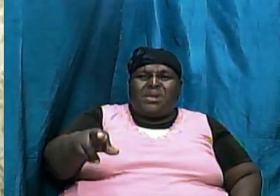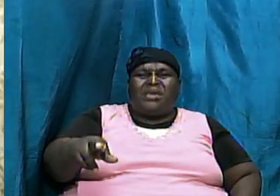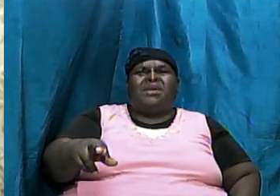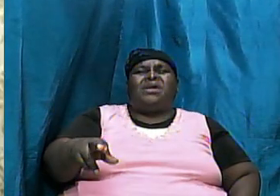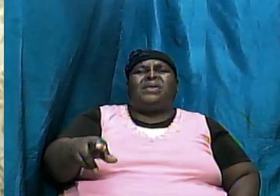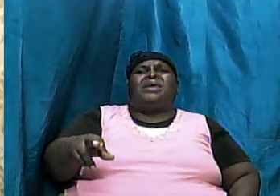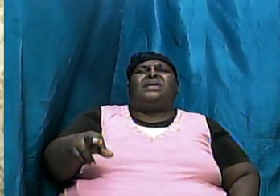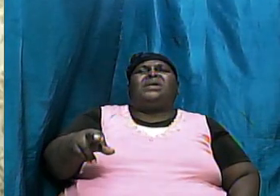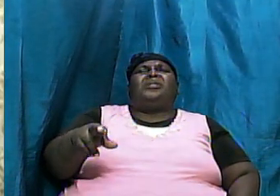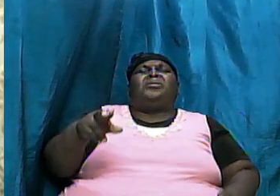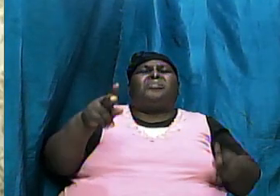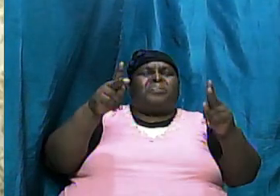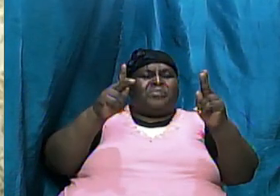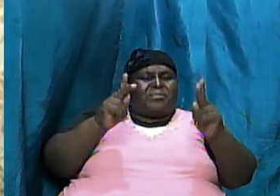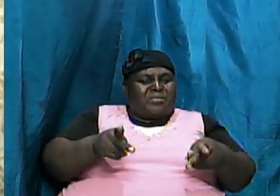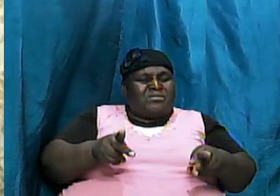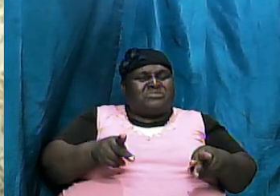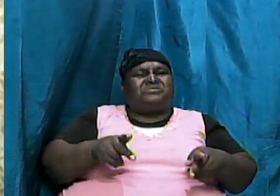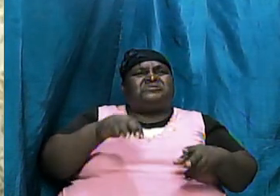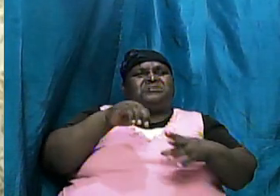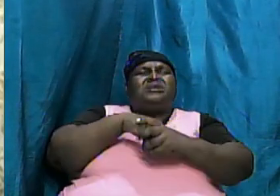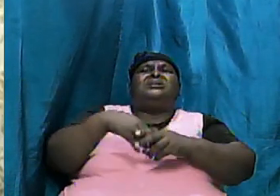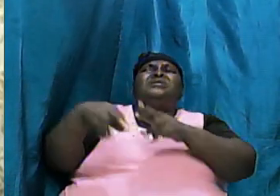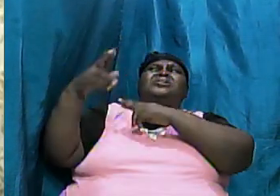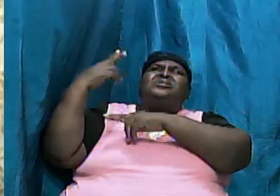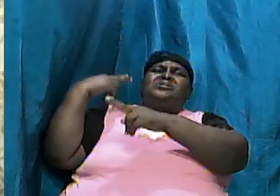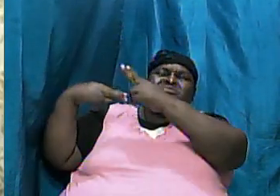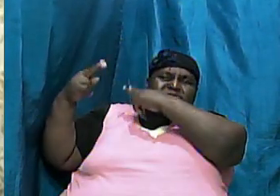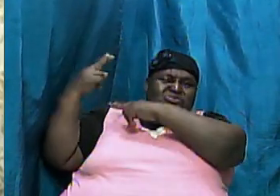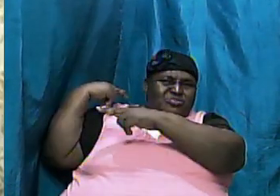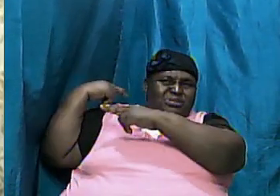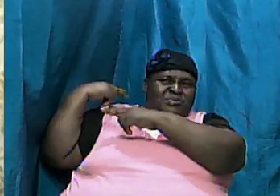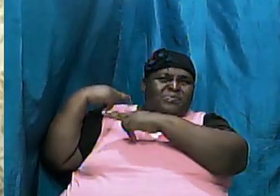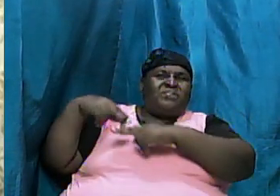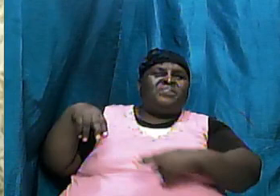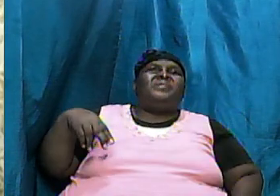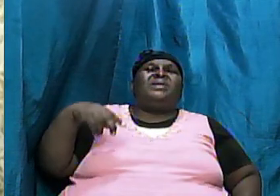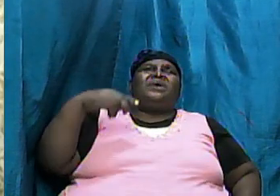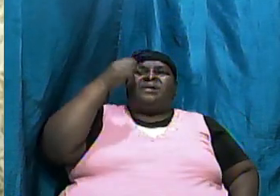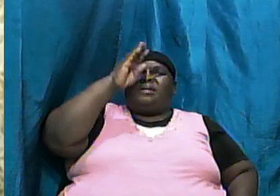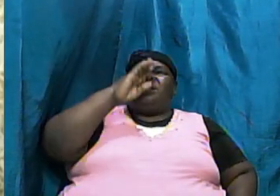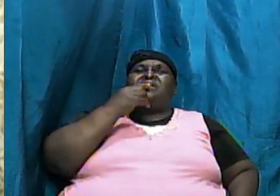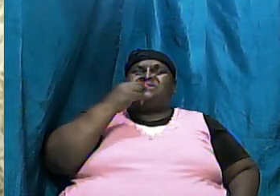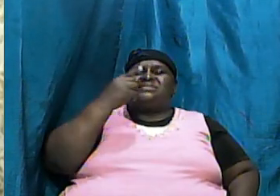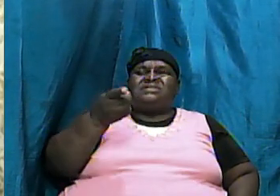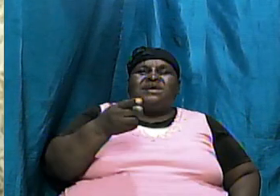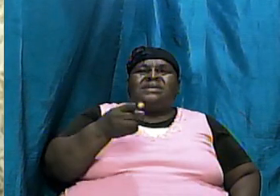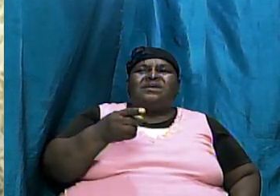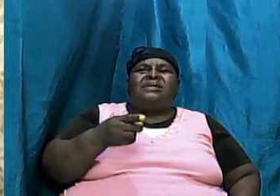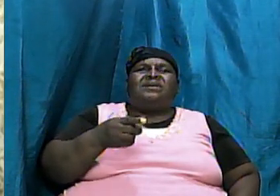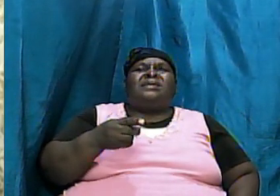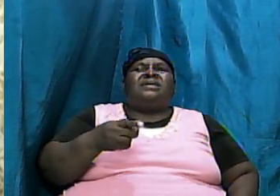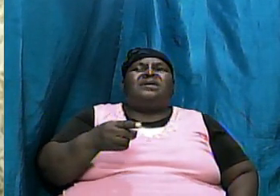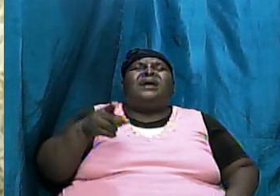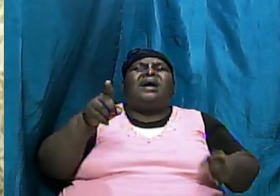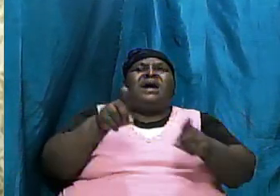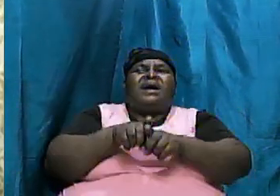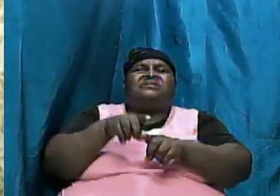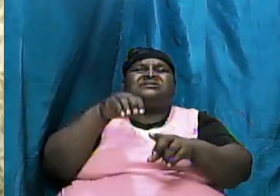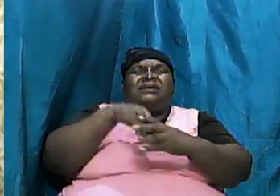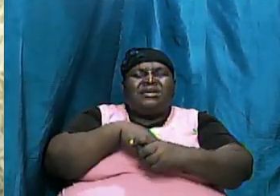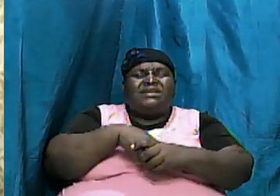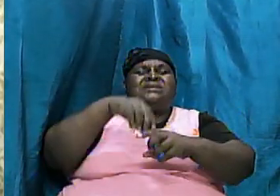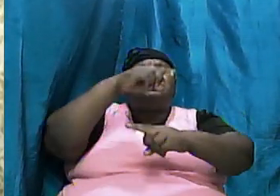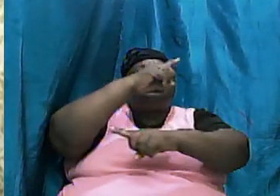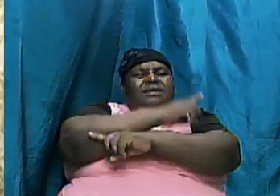person in history he said he started out and he said as it were